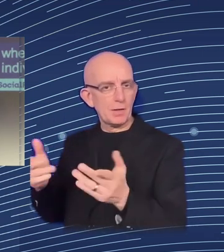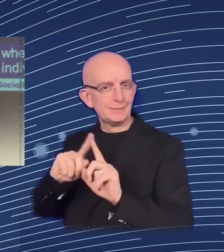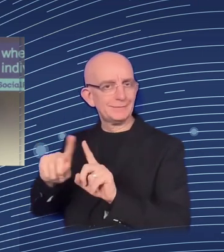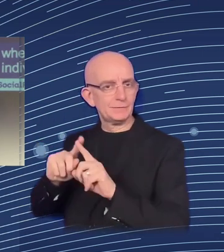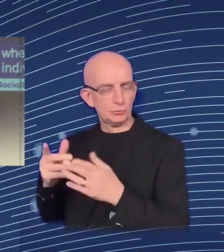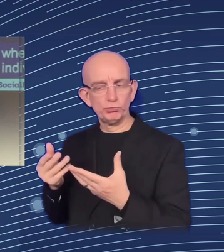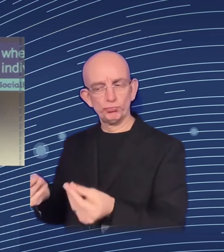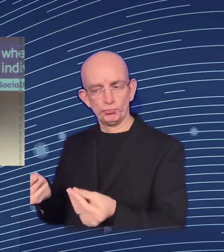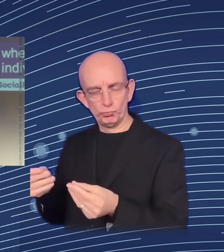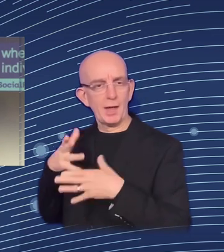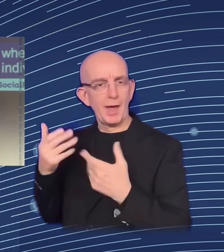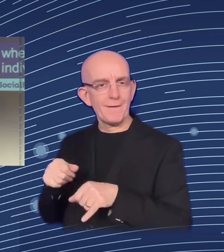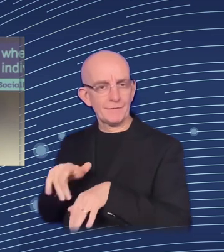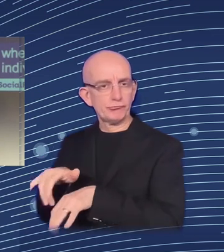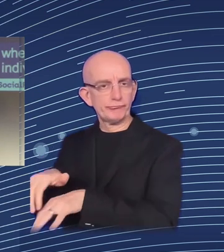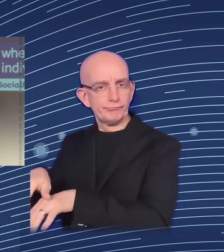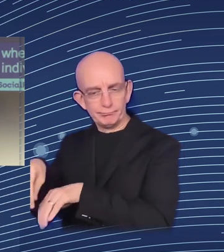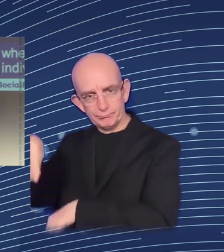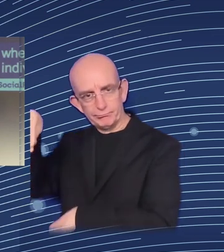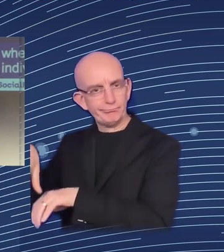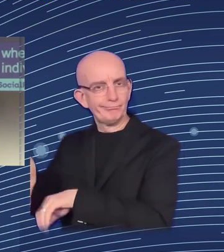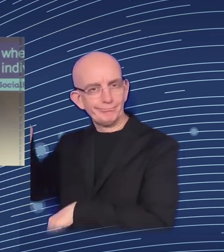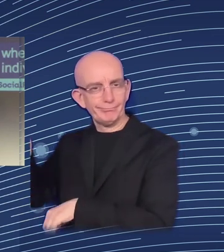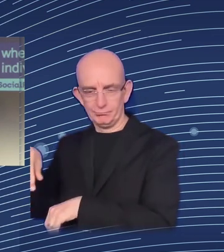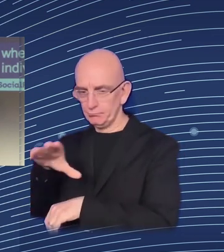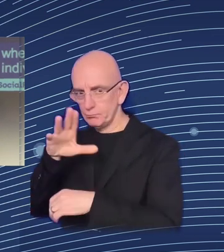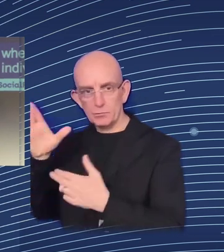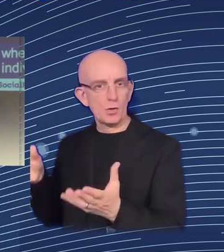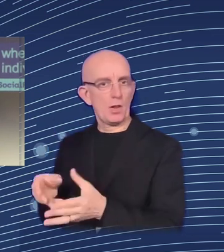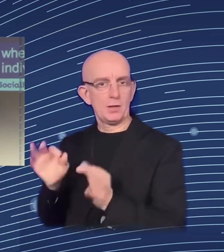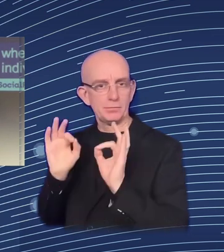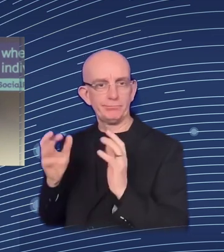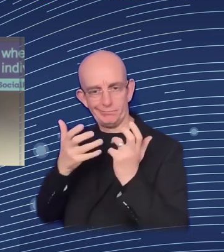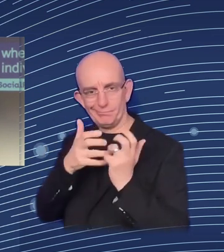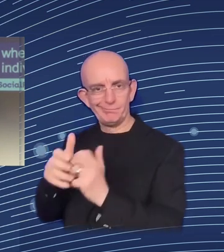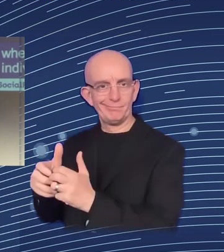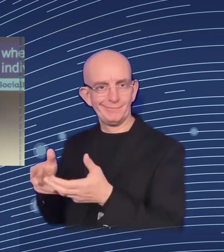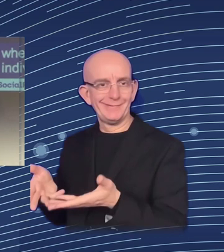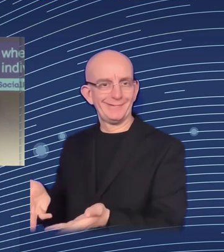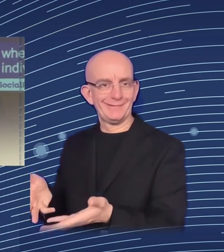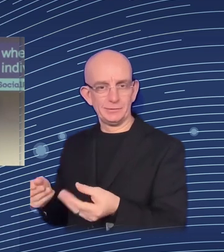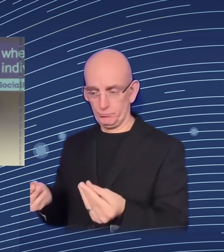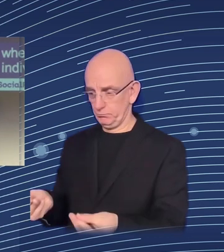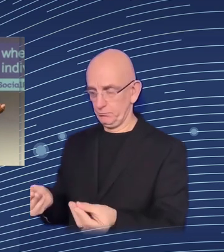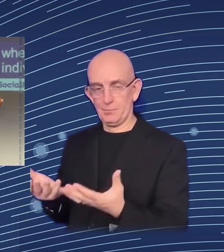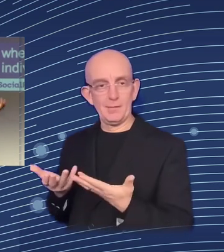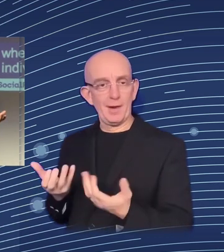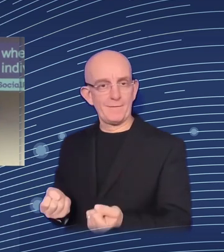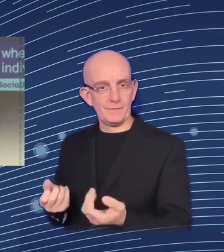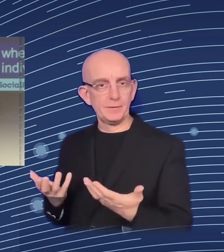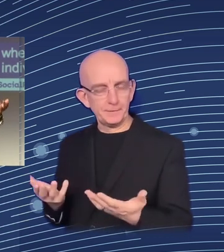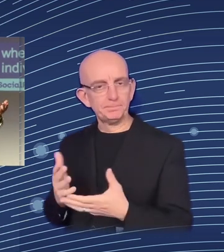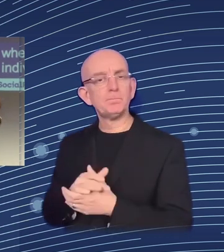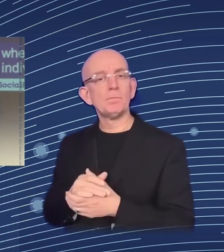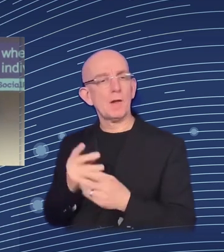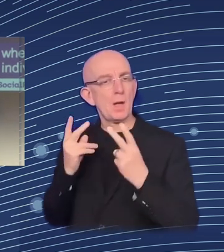The second is that it's really important to get full socioeconomic information of participants. In my case, for instance, when